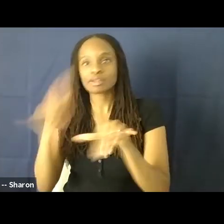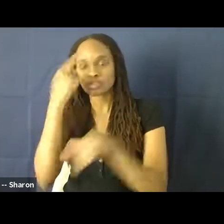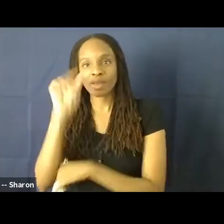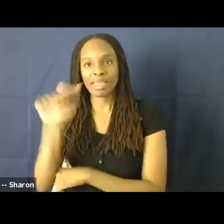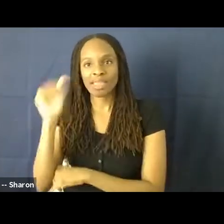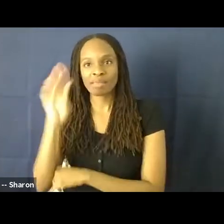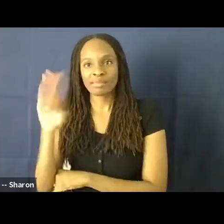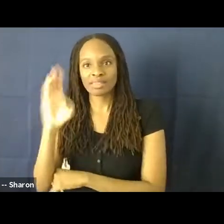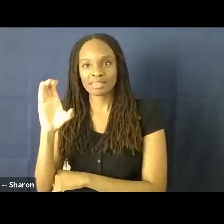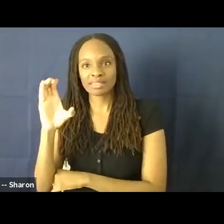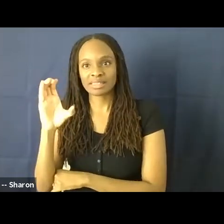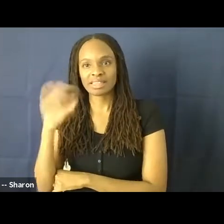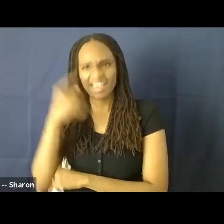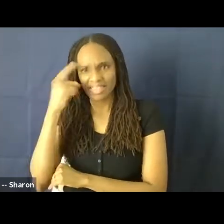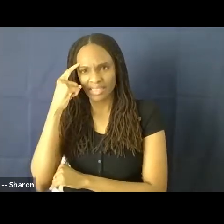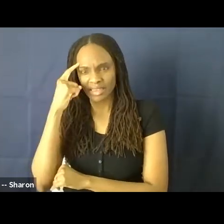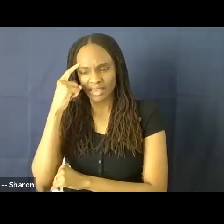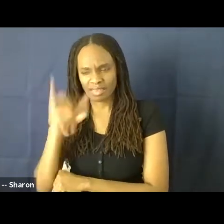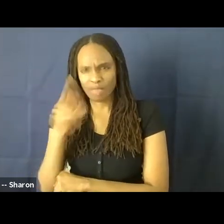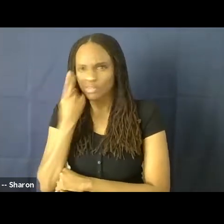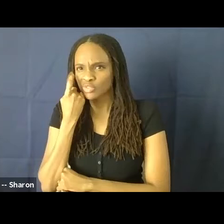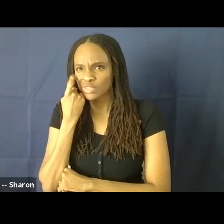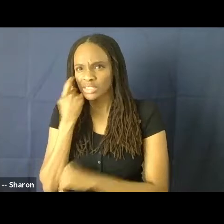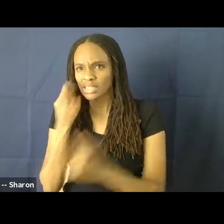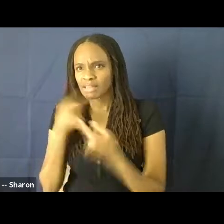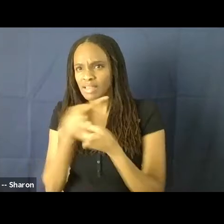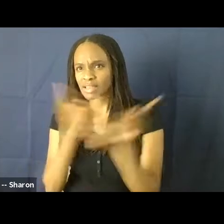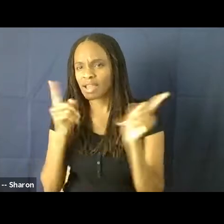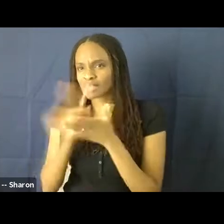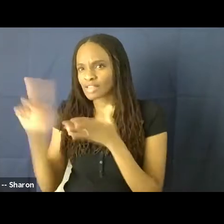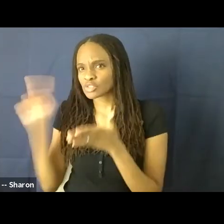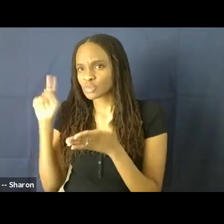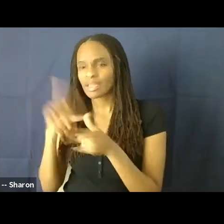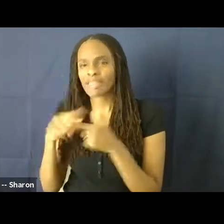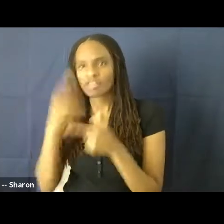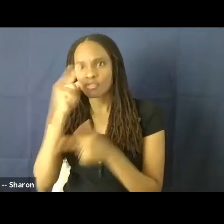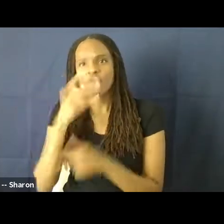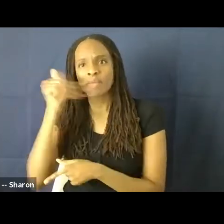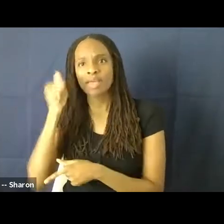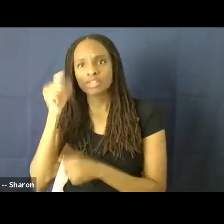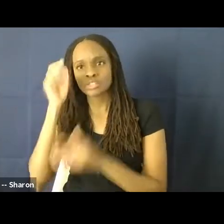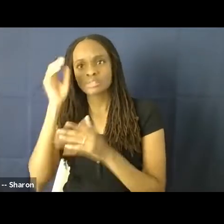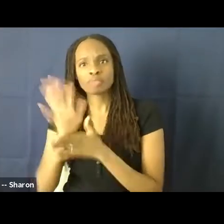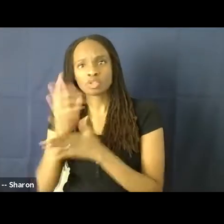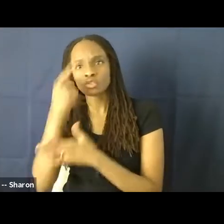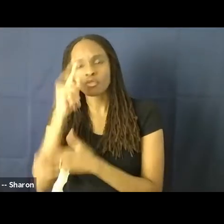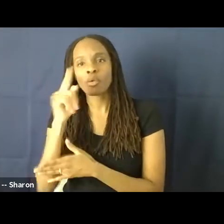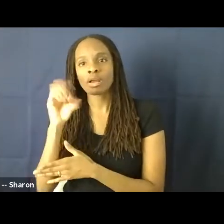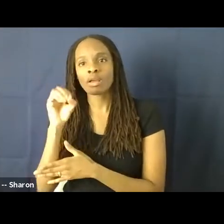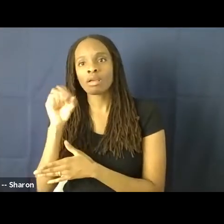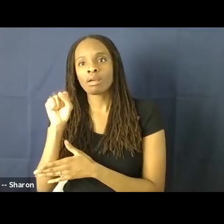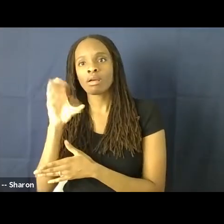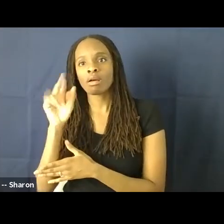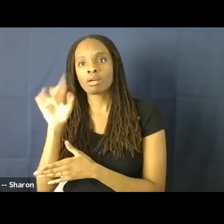just announced within the last week. And then we see for best picture for the Oscars, also rolling out new